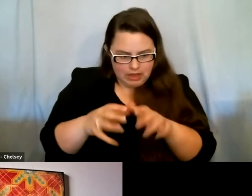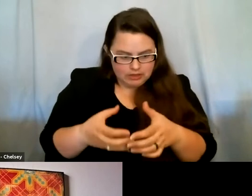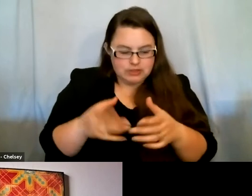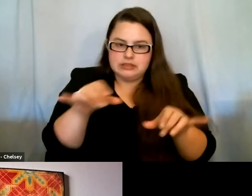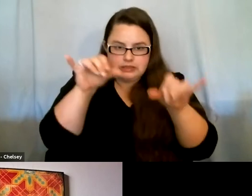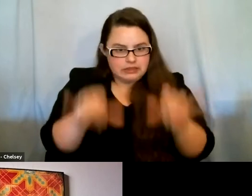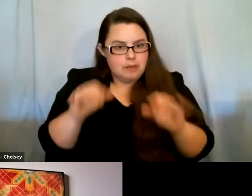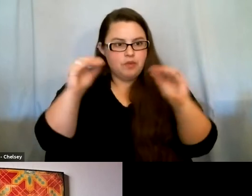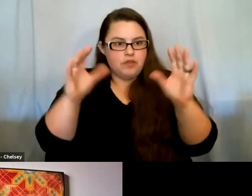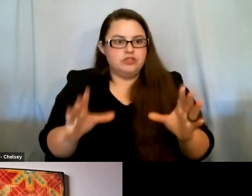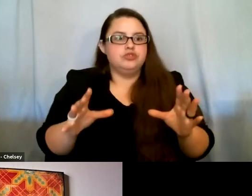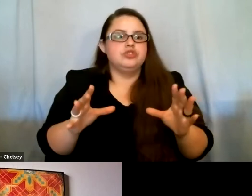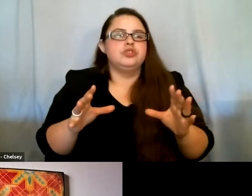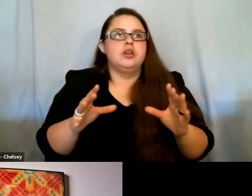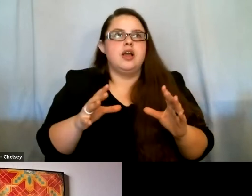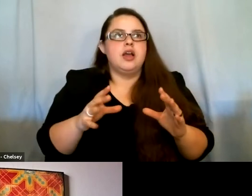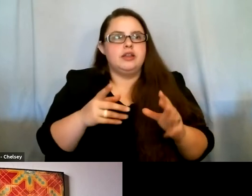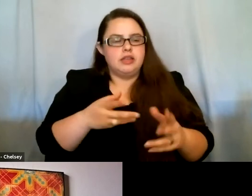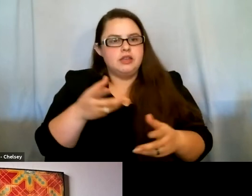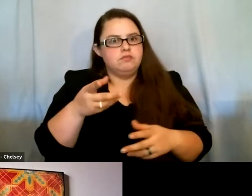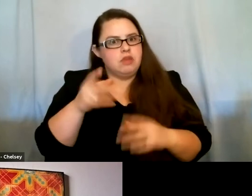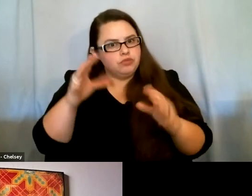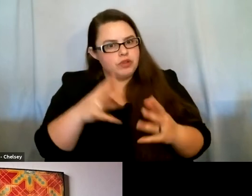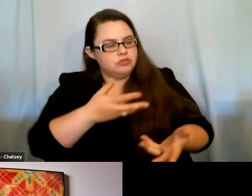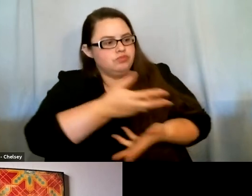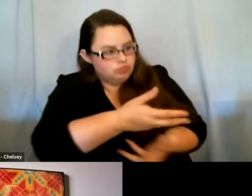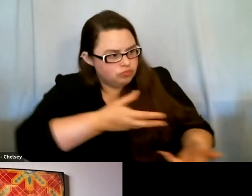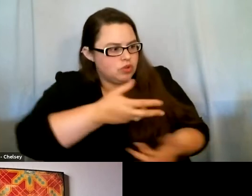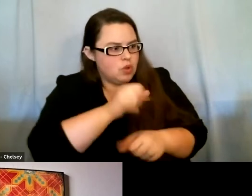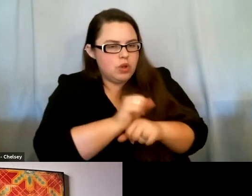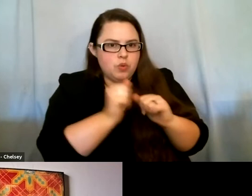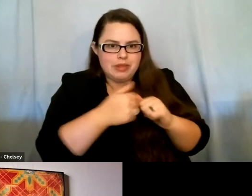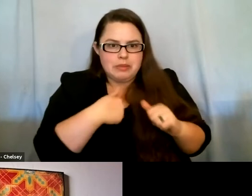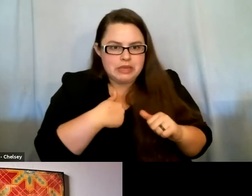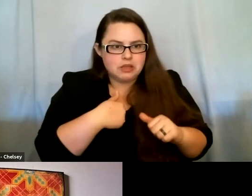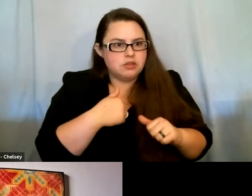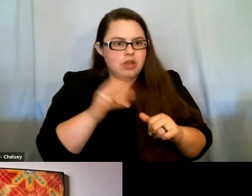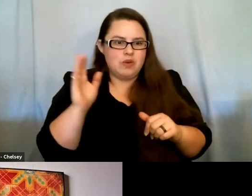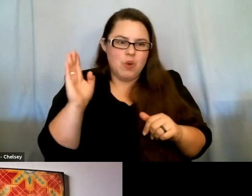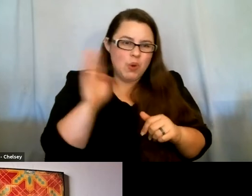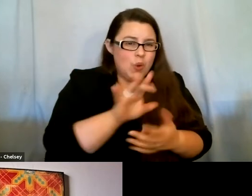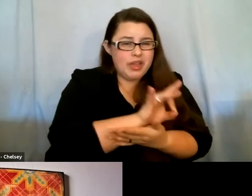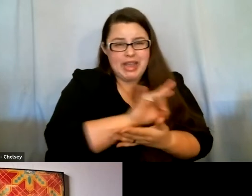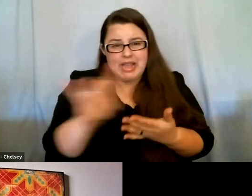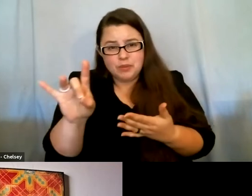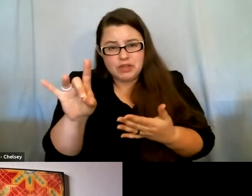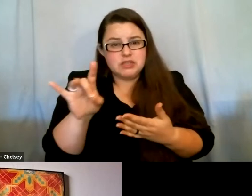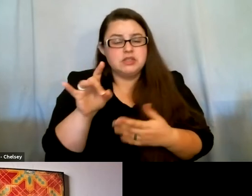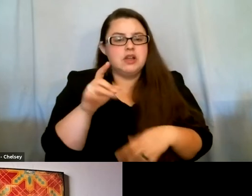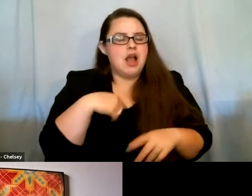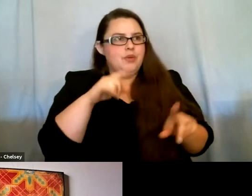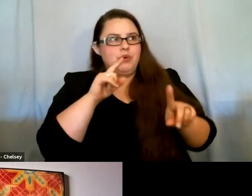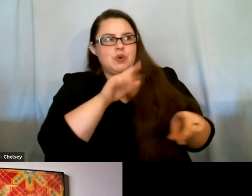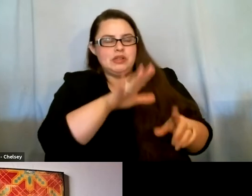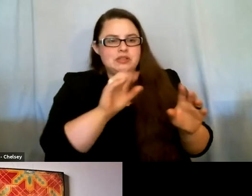And, you know, he worked with me, right? Like he worked with me, literally worked with me those whole eight weeks. I mean, I would go to his